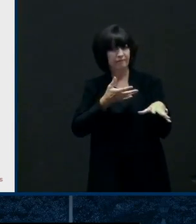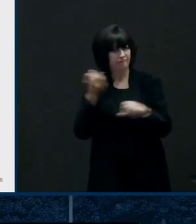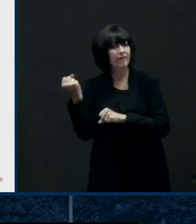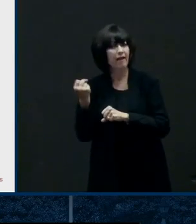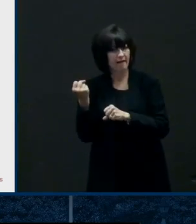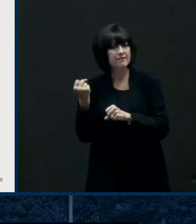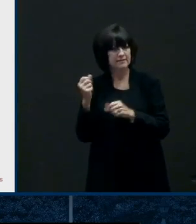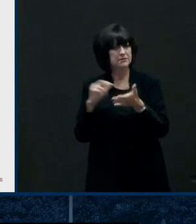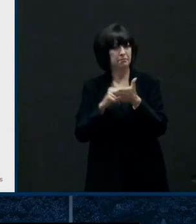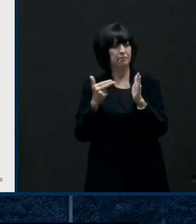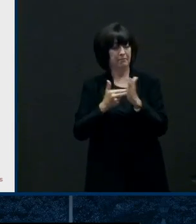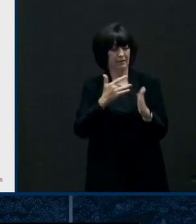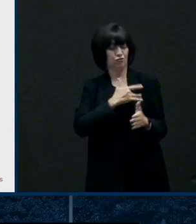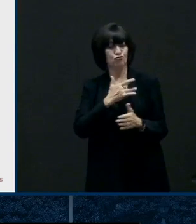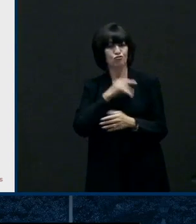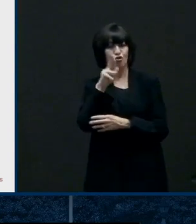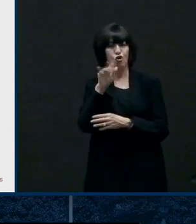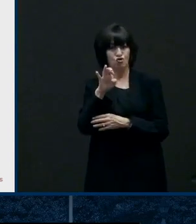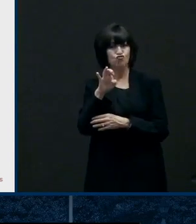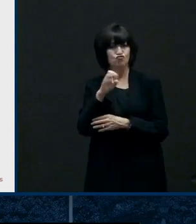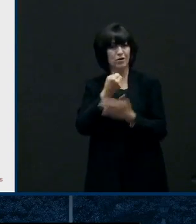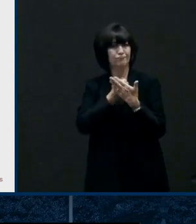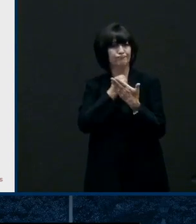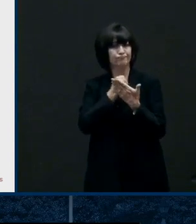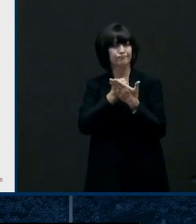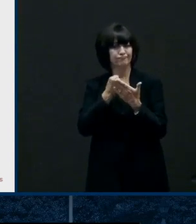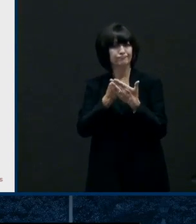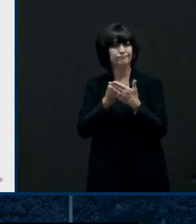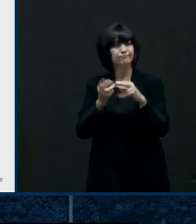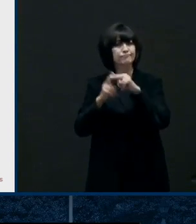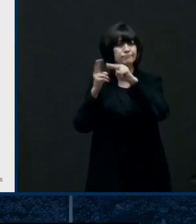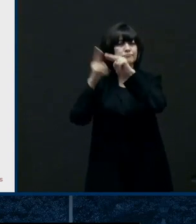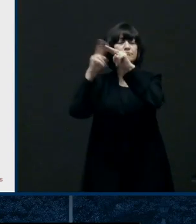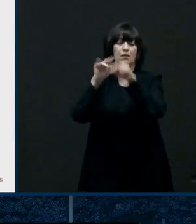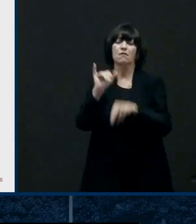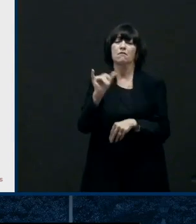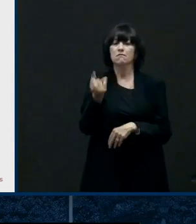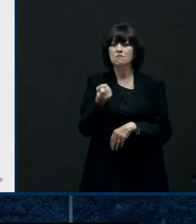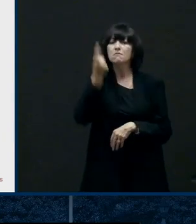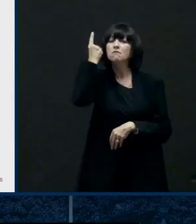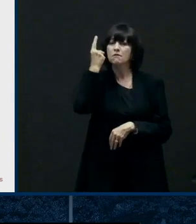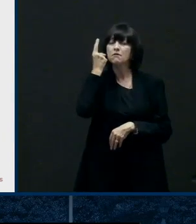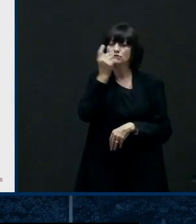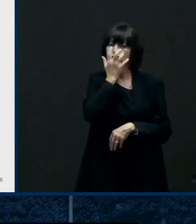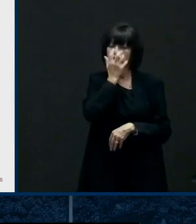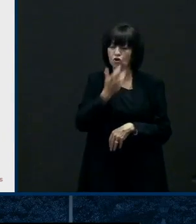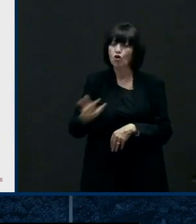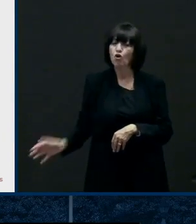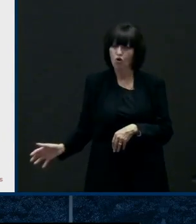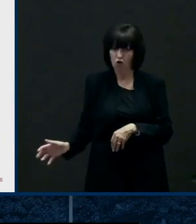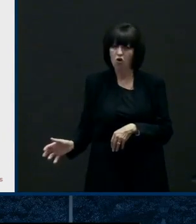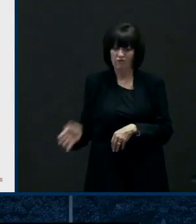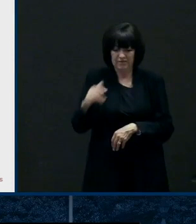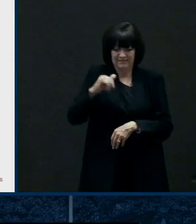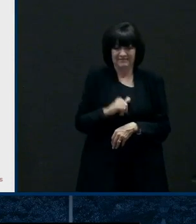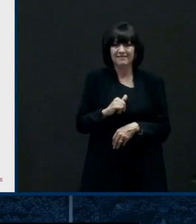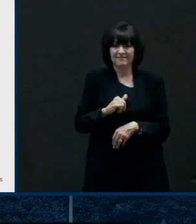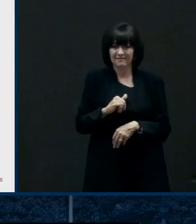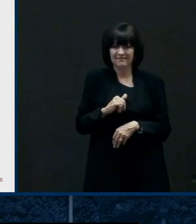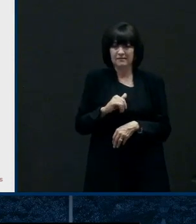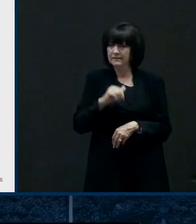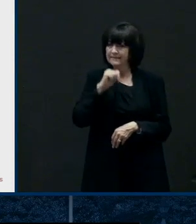rate is really increased those are really the only times when you shouldn't be um wearing a face covering and that's especially